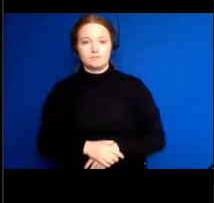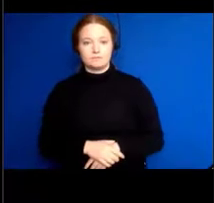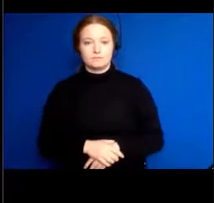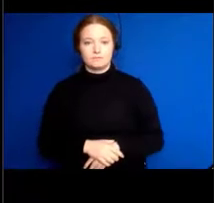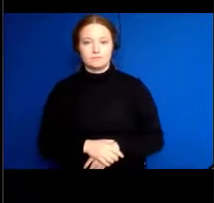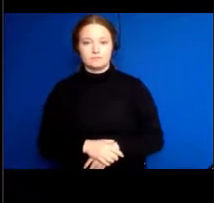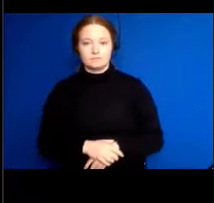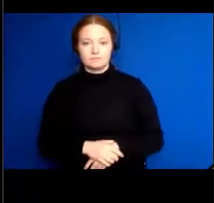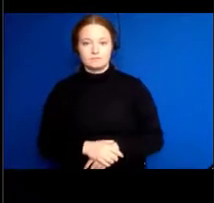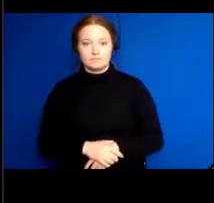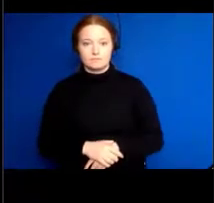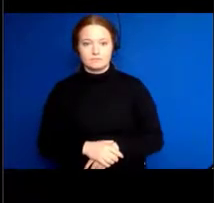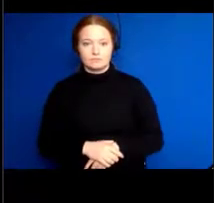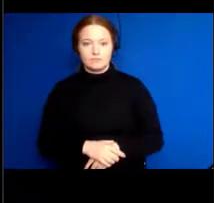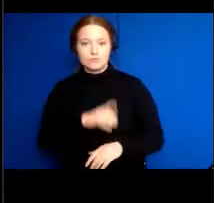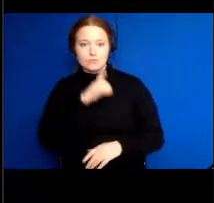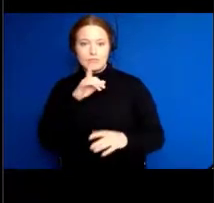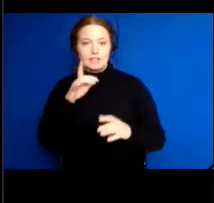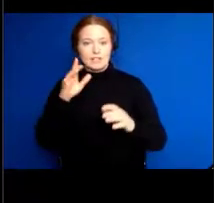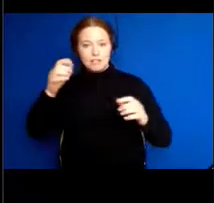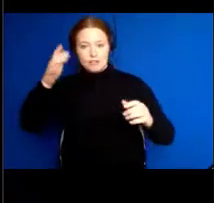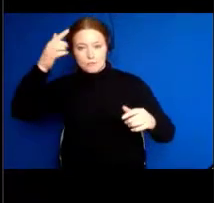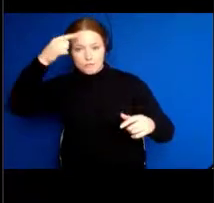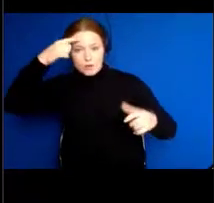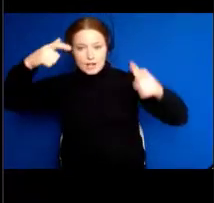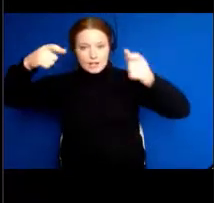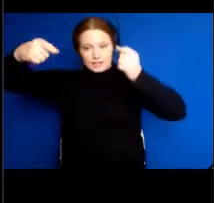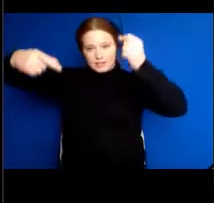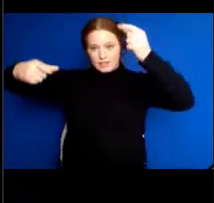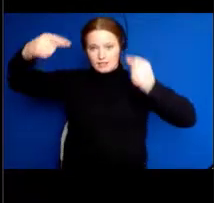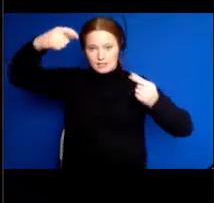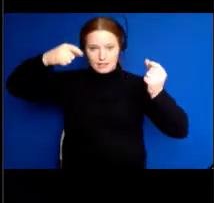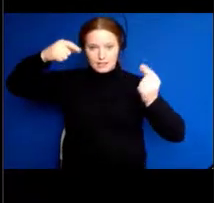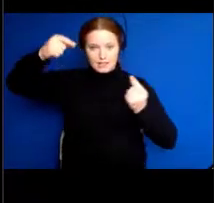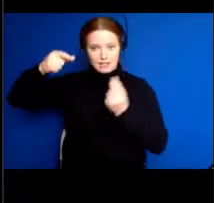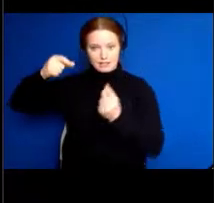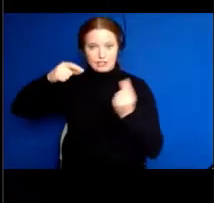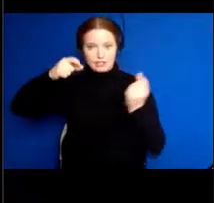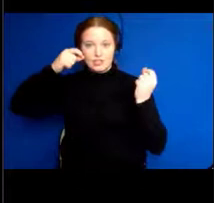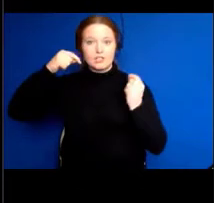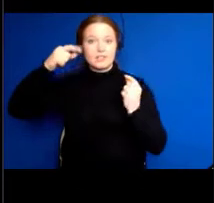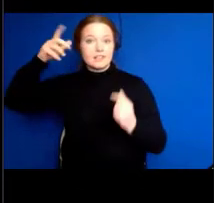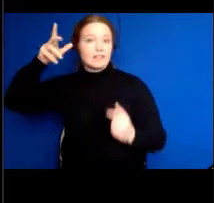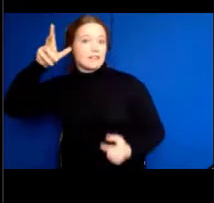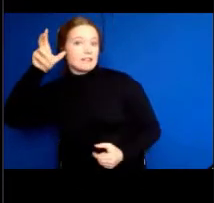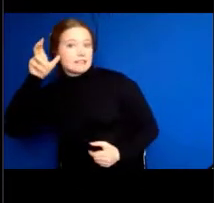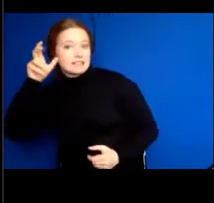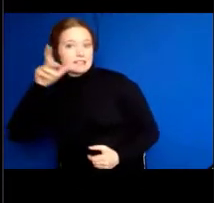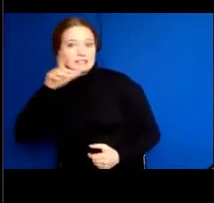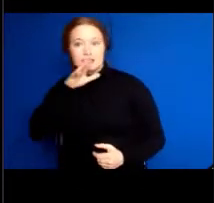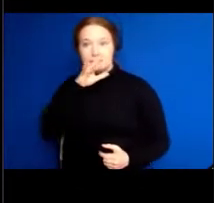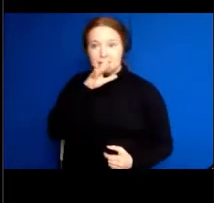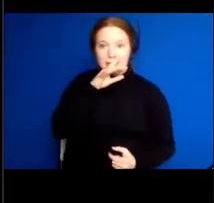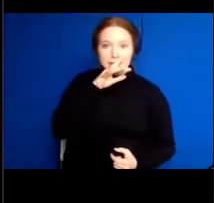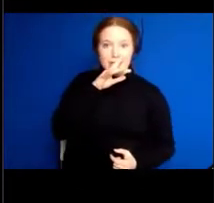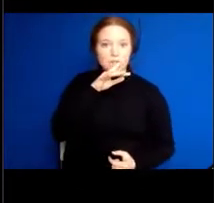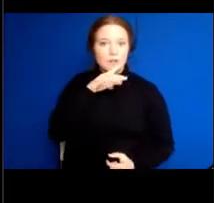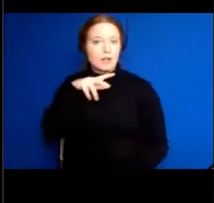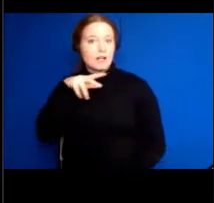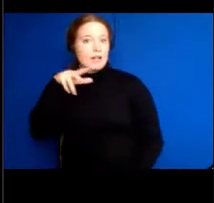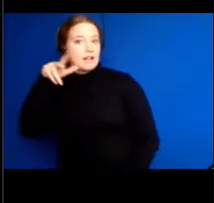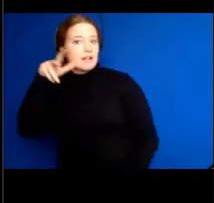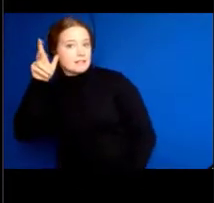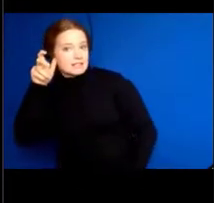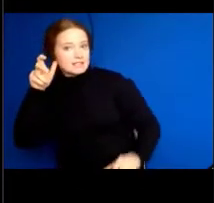and the connections between the talking part and the listening part or the playing the piano and